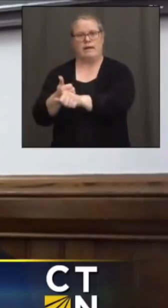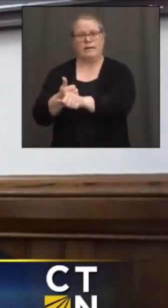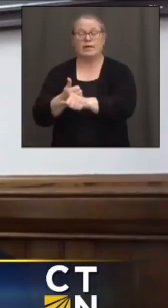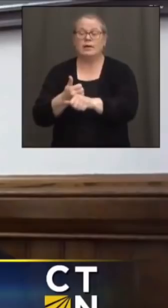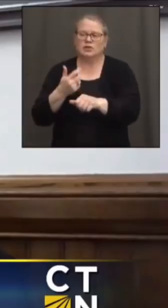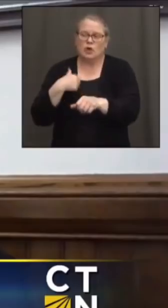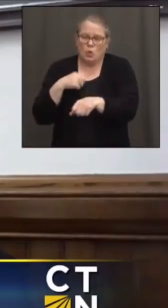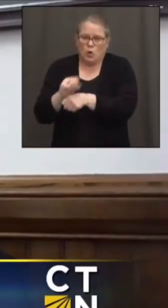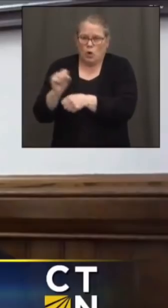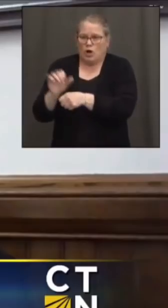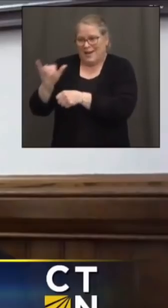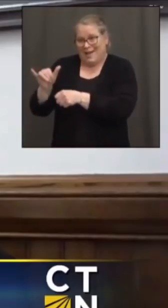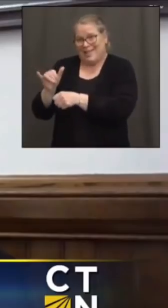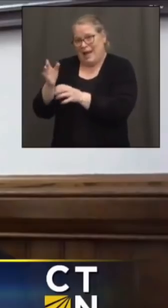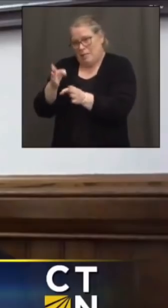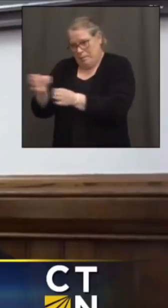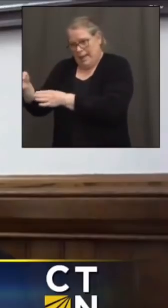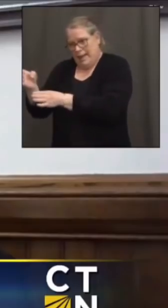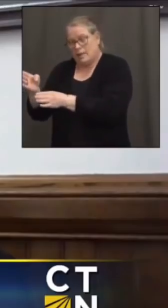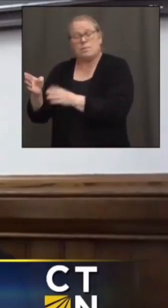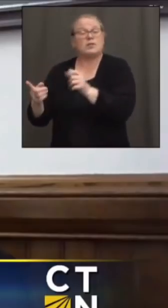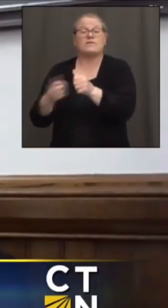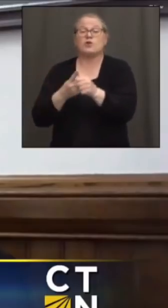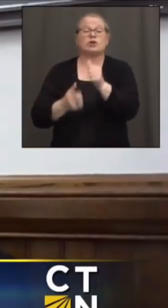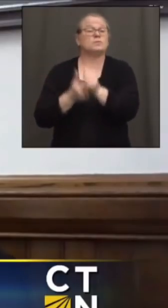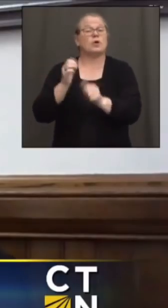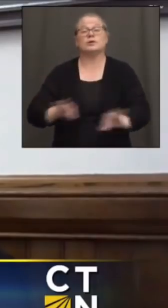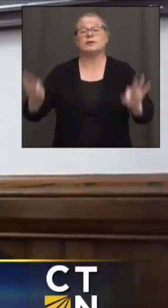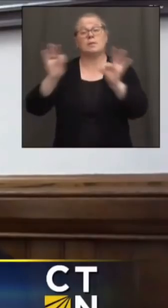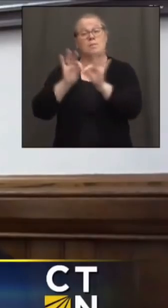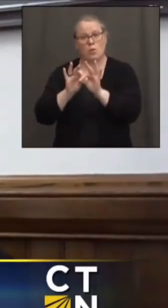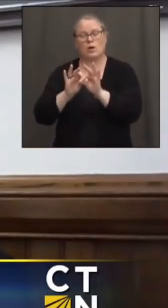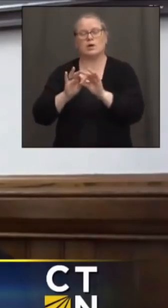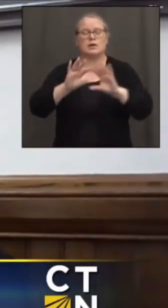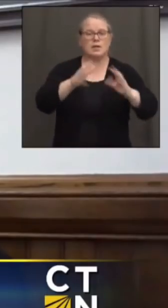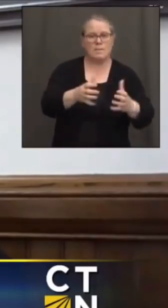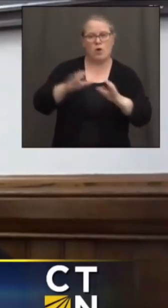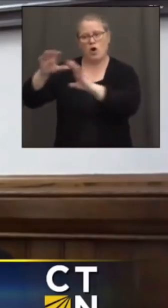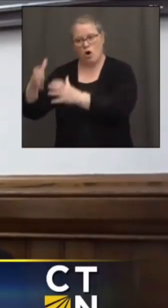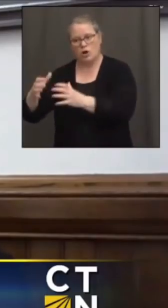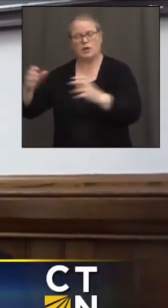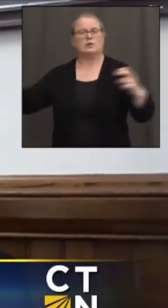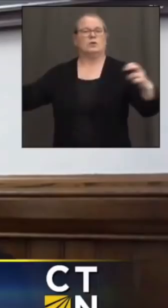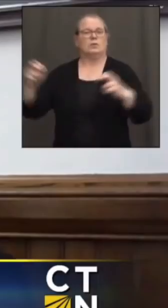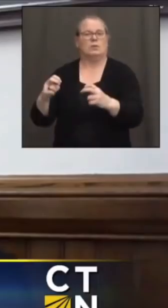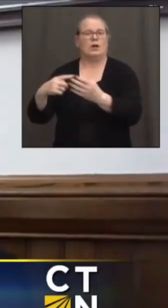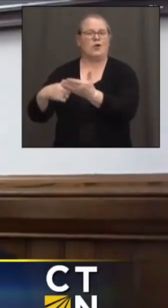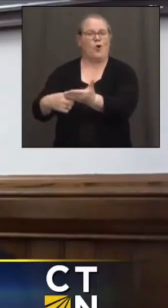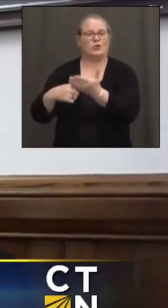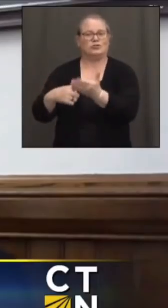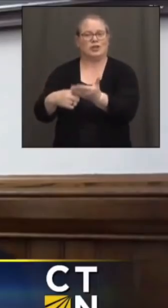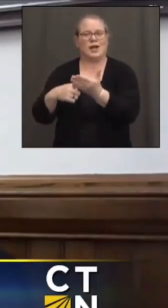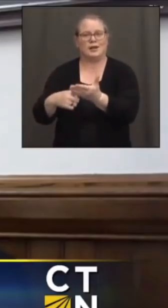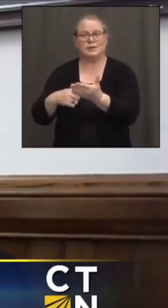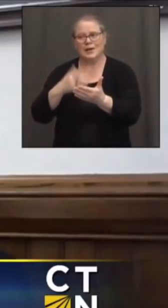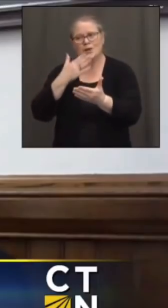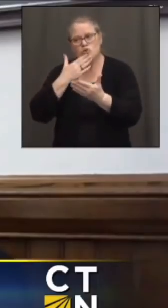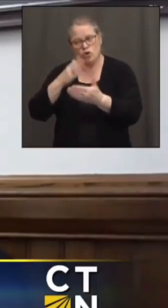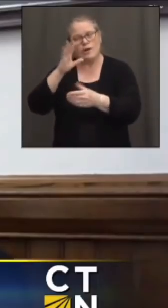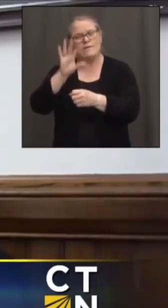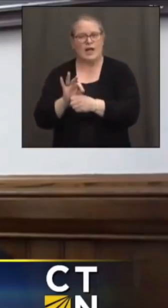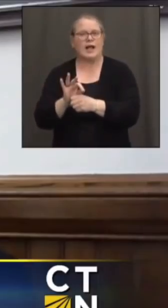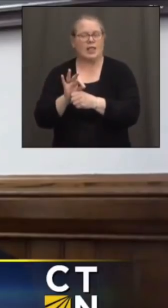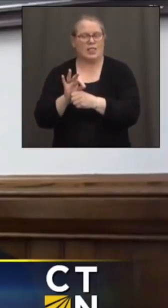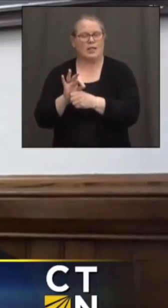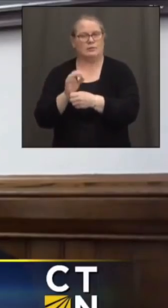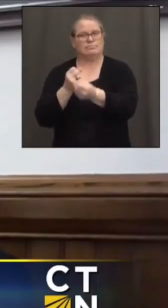first track that the governor is most important to him is to get both the parties back in the room to negotiate in good faith with each other